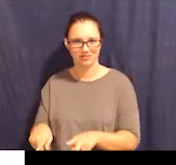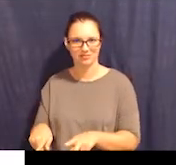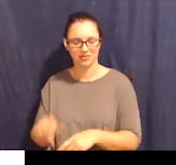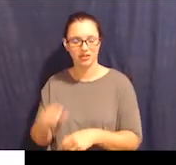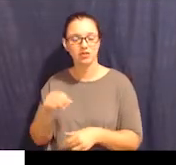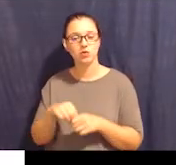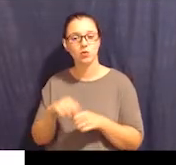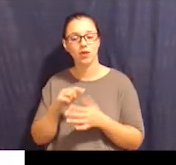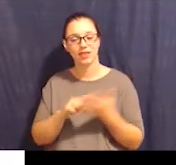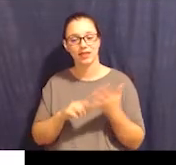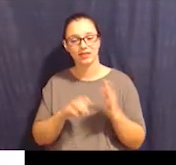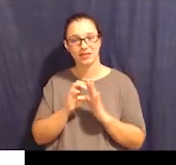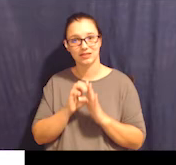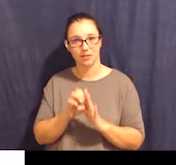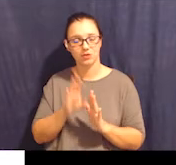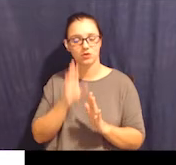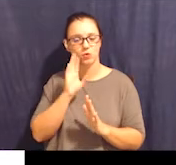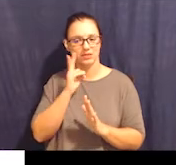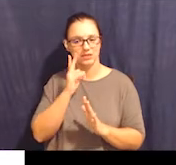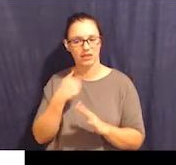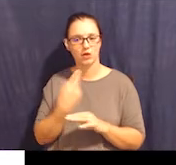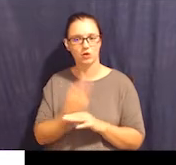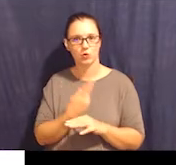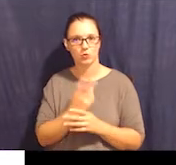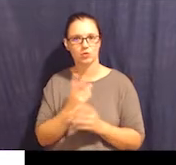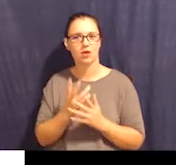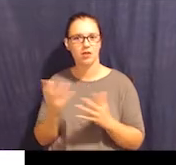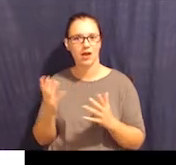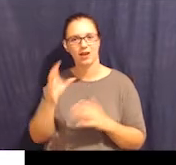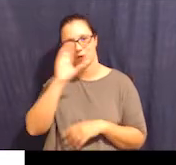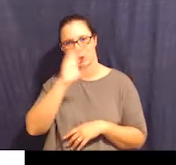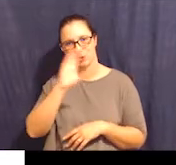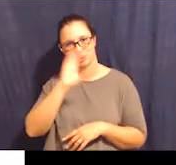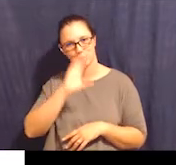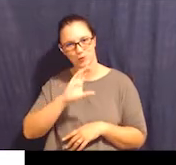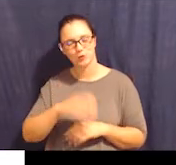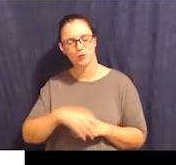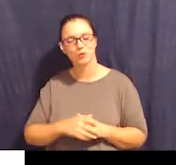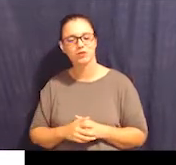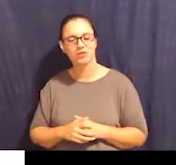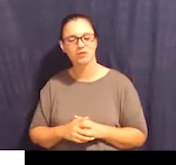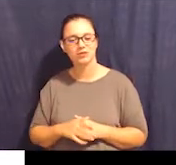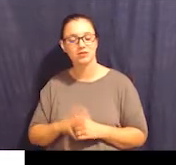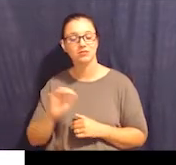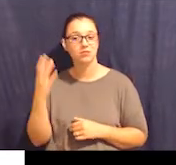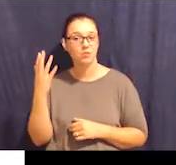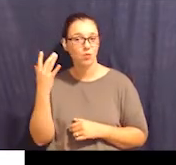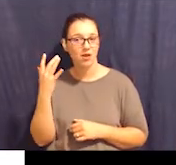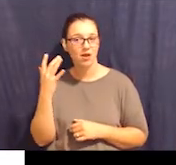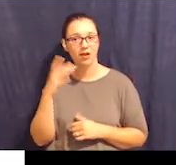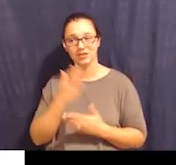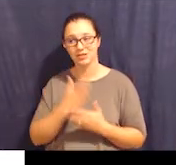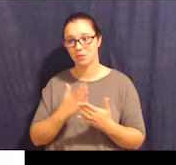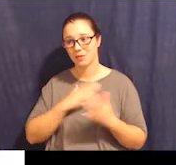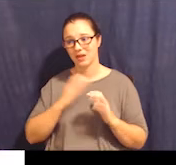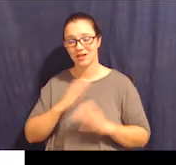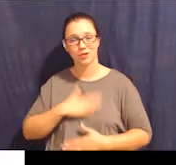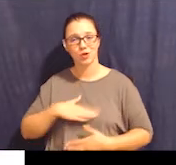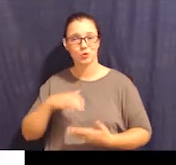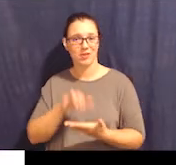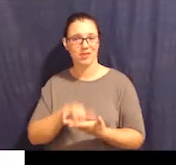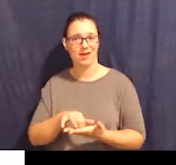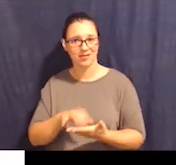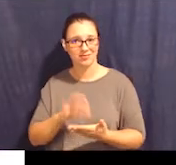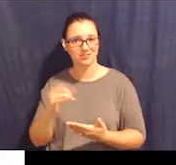cartoons. And it's because some of my clients really enjoy that, right? Those are things that they like and that they enjoy. But